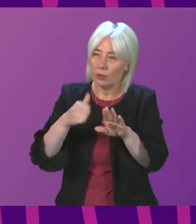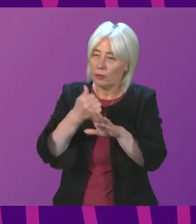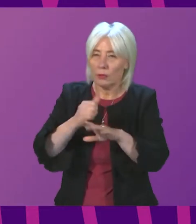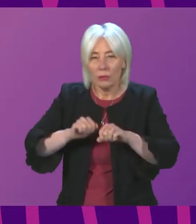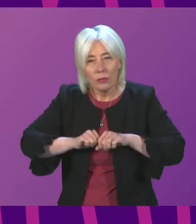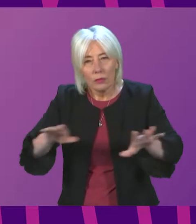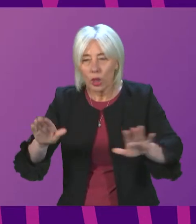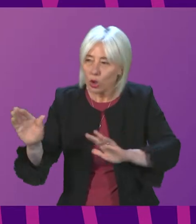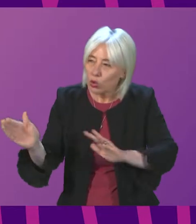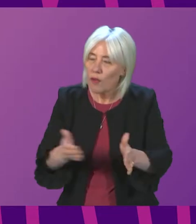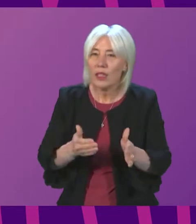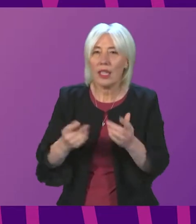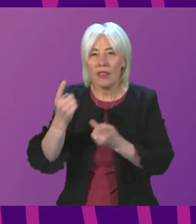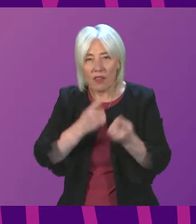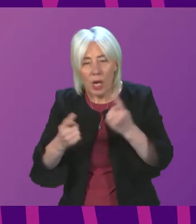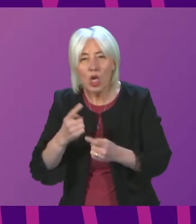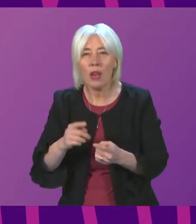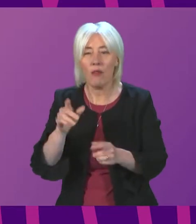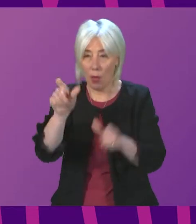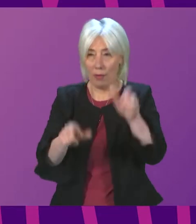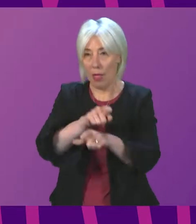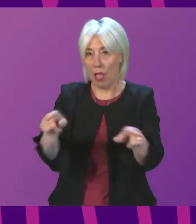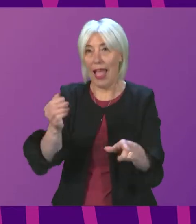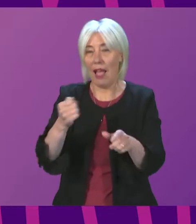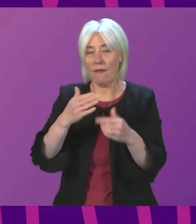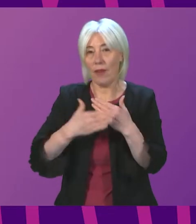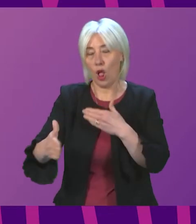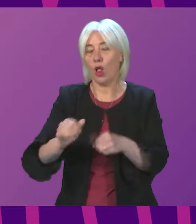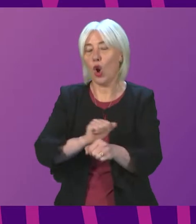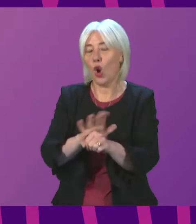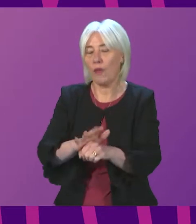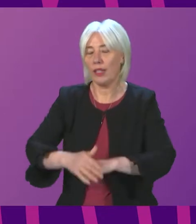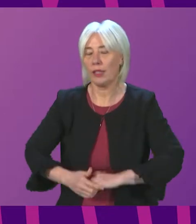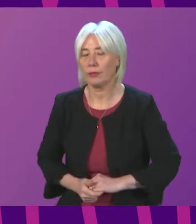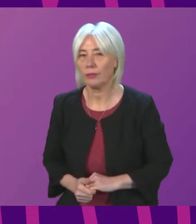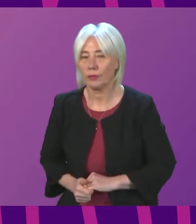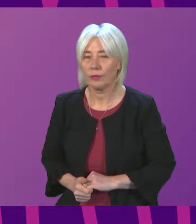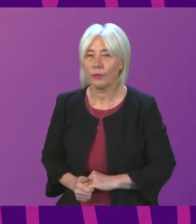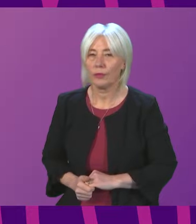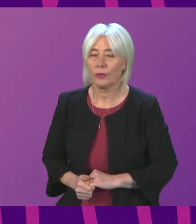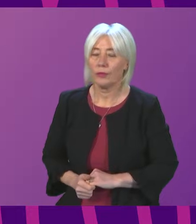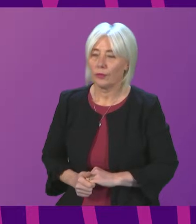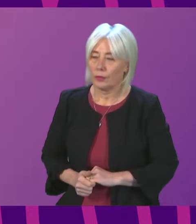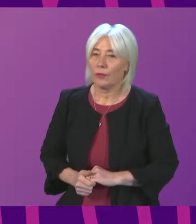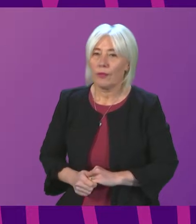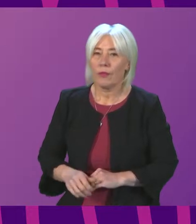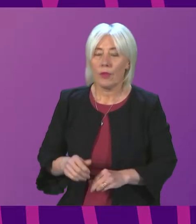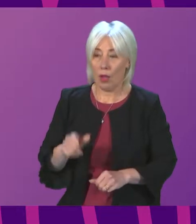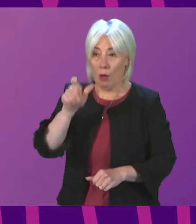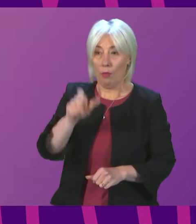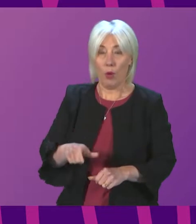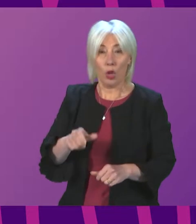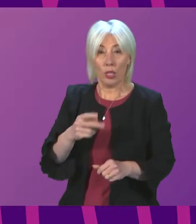services for people who have long Covid. Paul Sweeney to be followed by John Mason. Thank you, President Officer. 29-year-old Callum